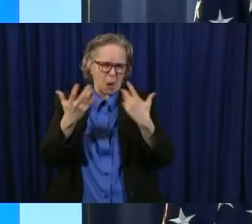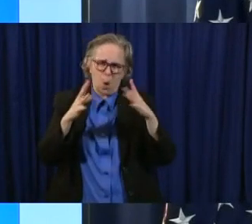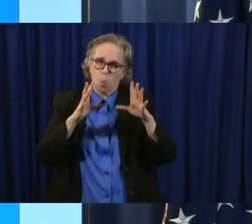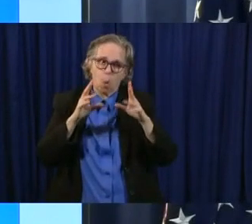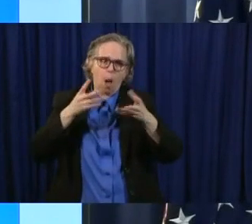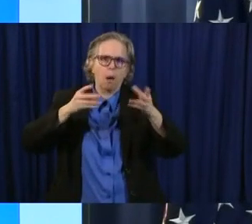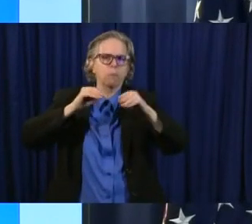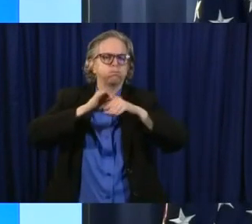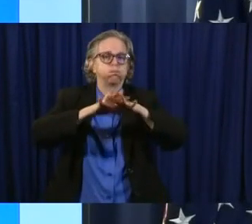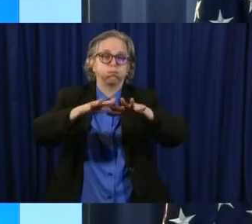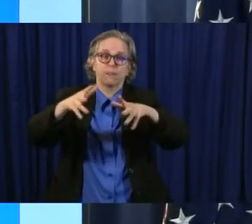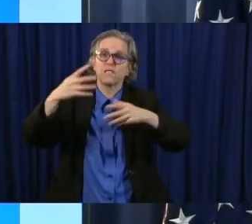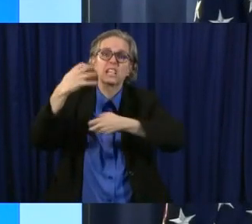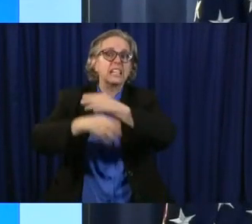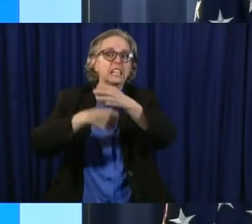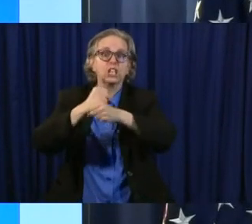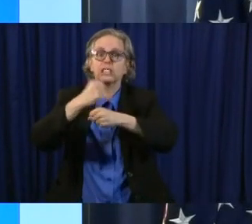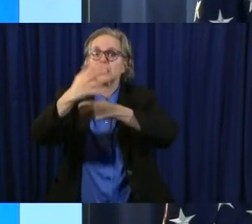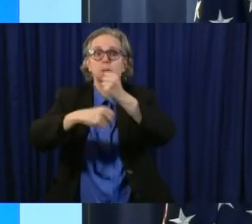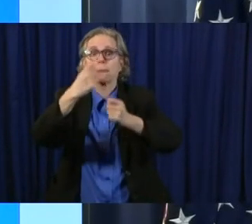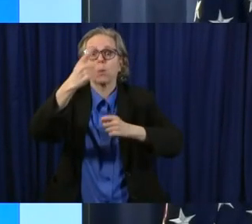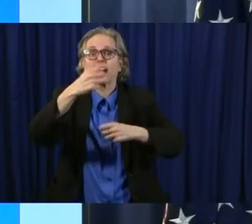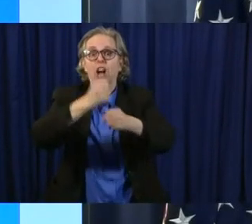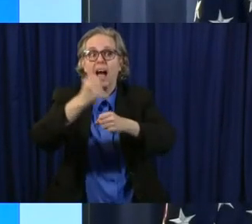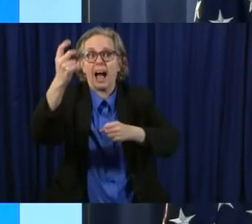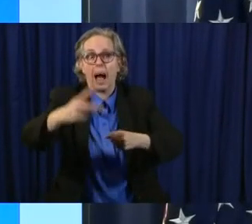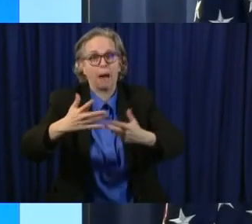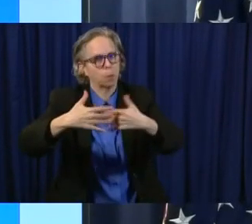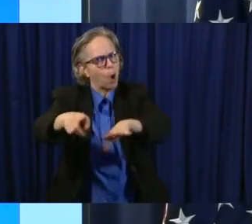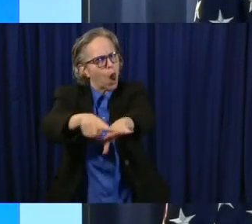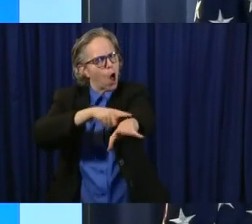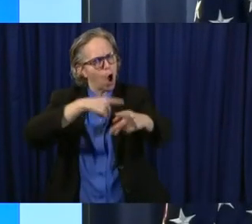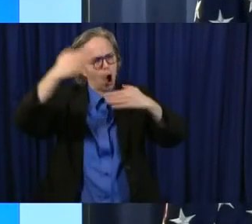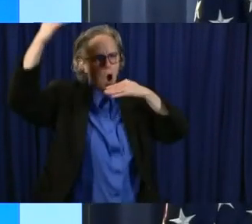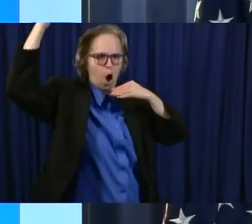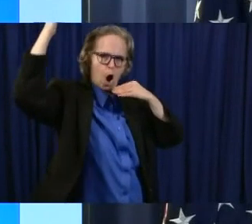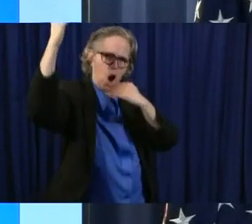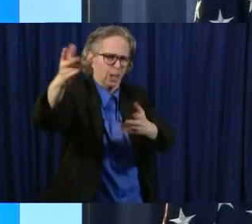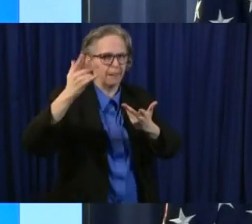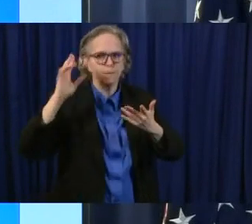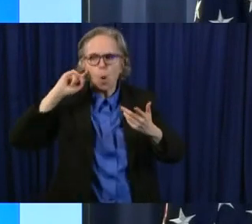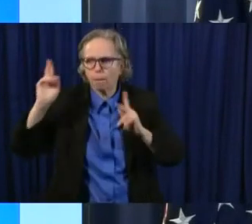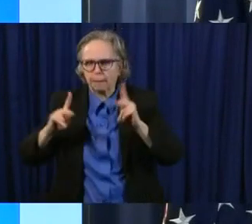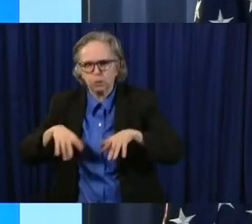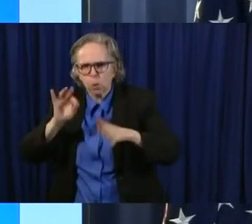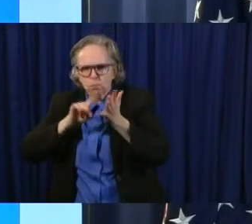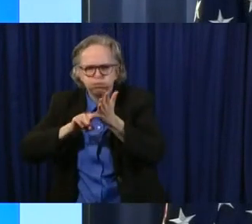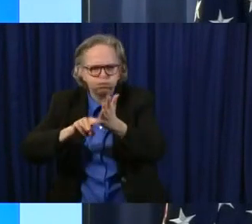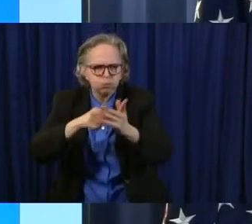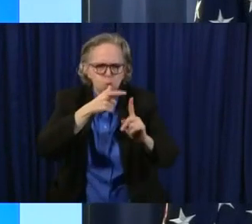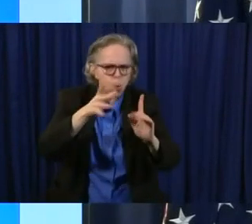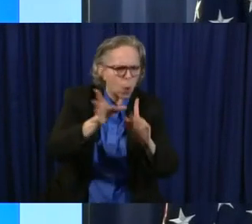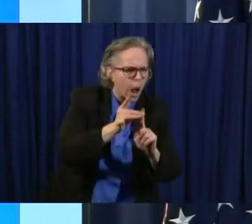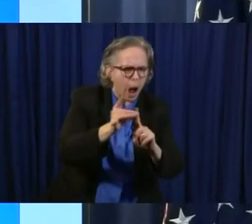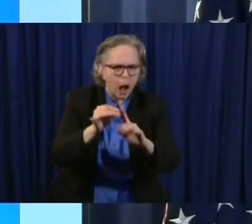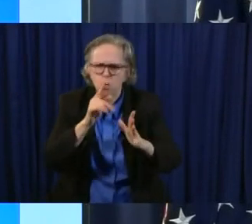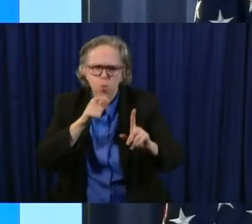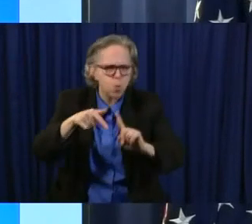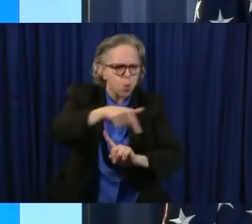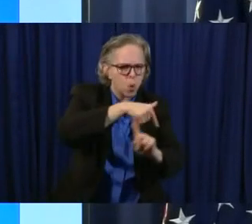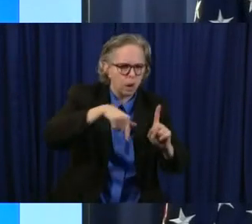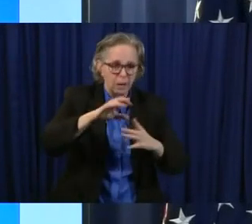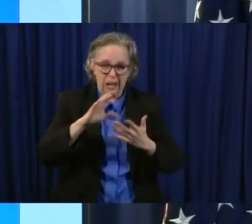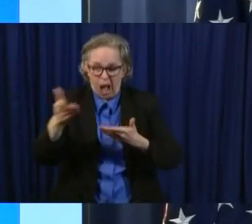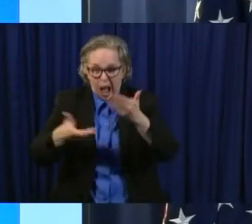tracing is going to have to be done over a long period of time. And so hiring people for the long haul is probably where we need to go.